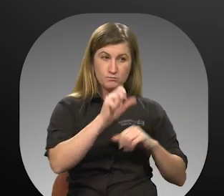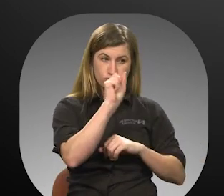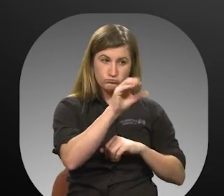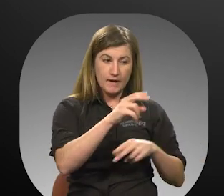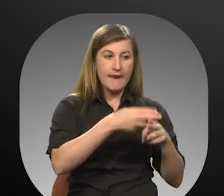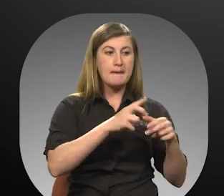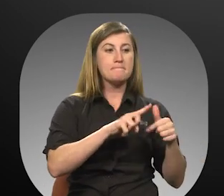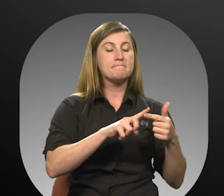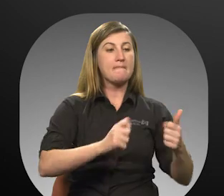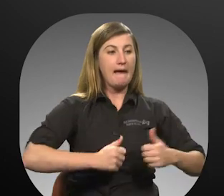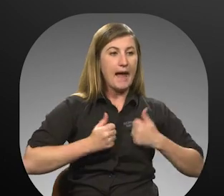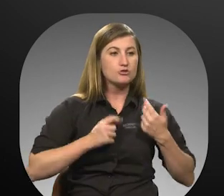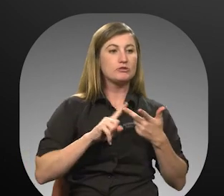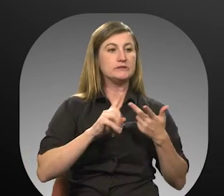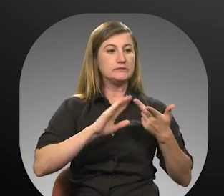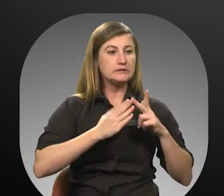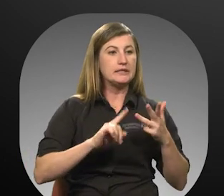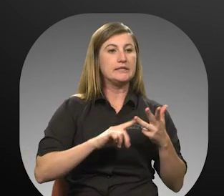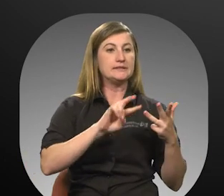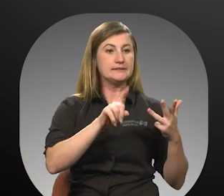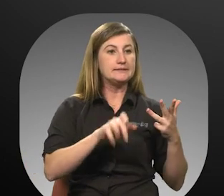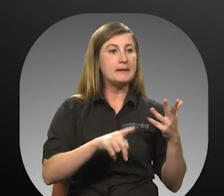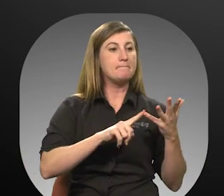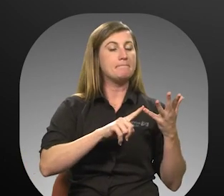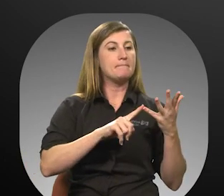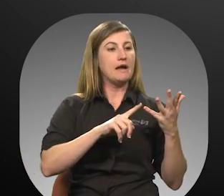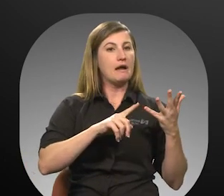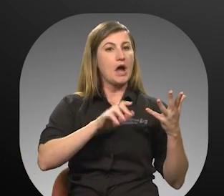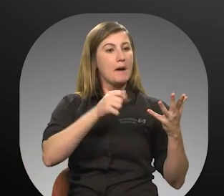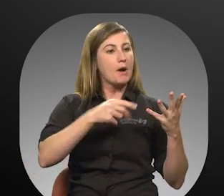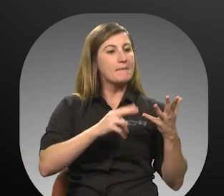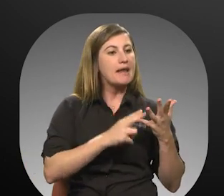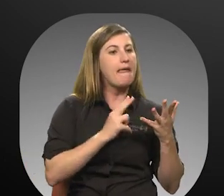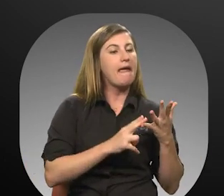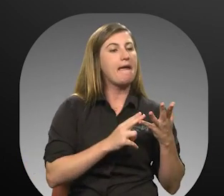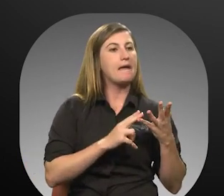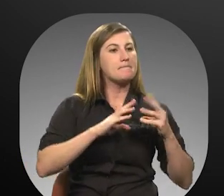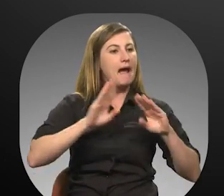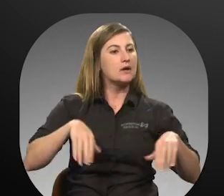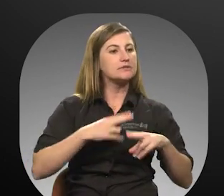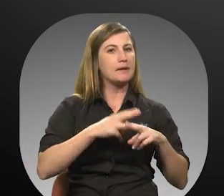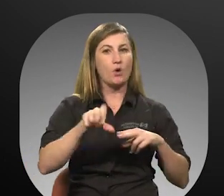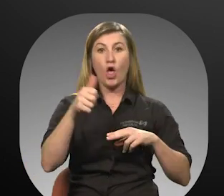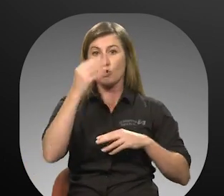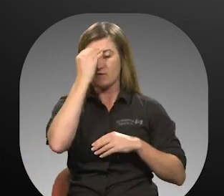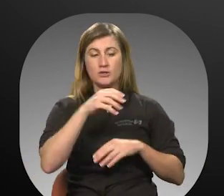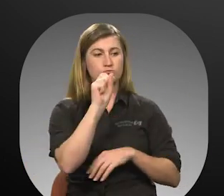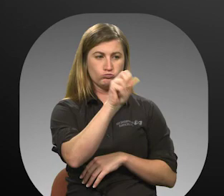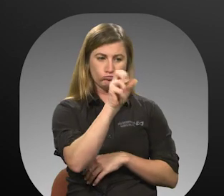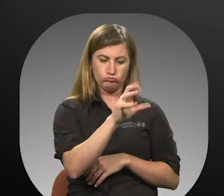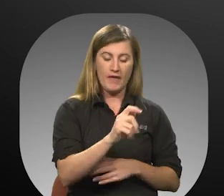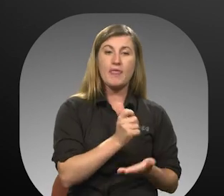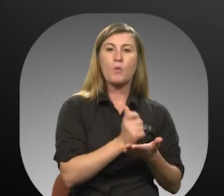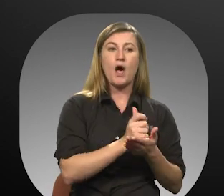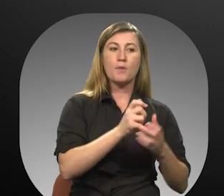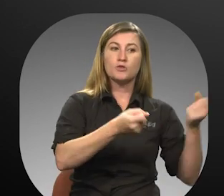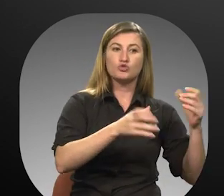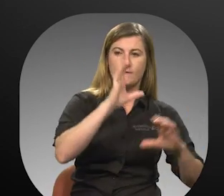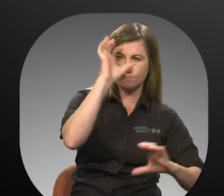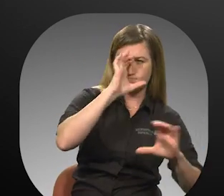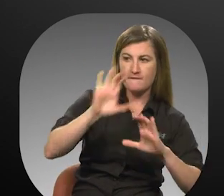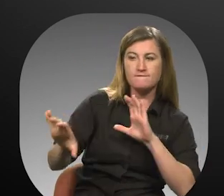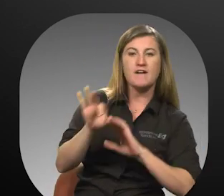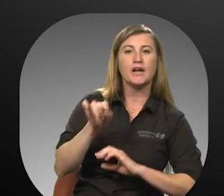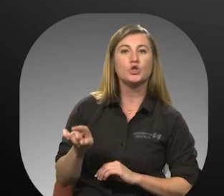address, city and zip code, apartment complex name, subdivision, or any other information that will help the driver locate you.